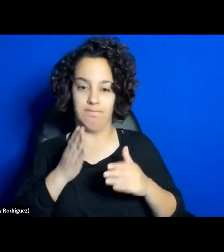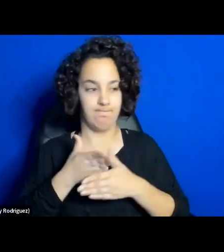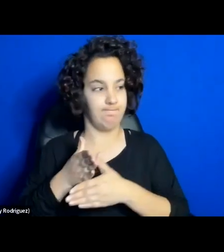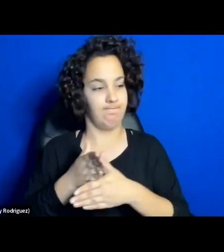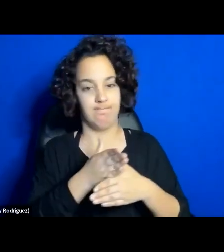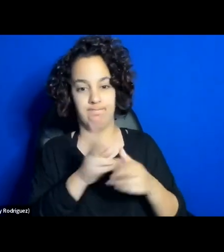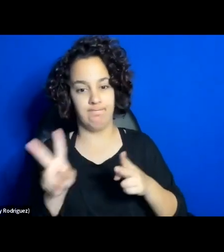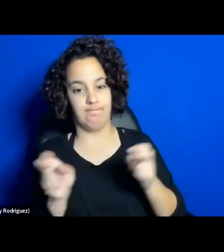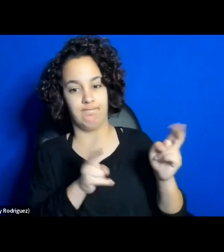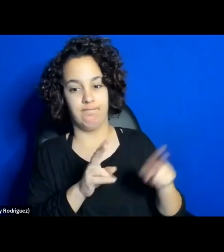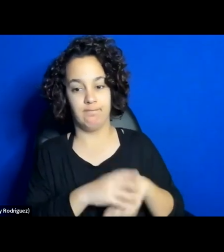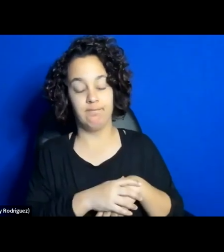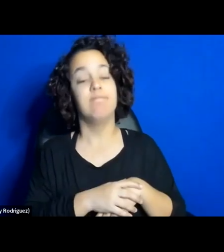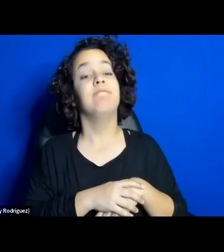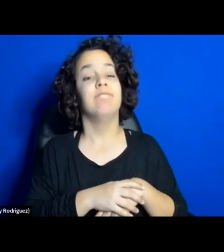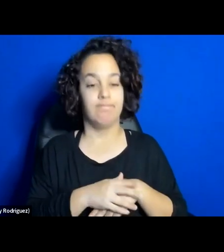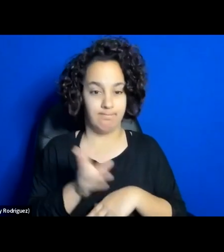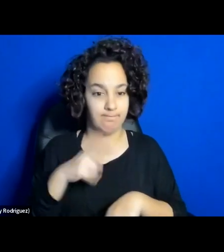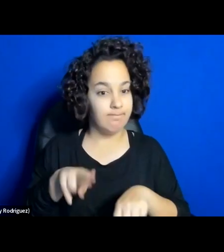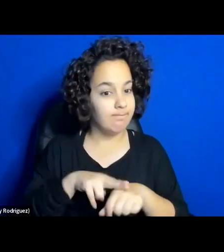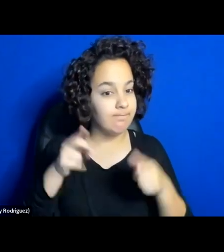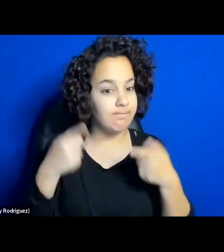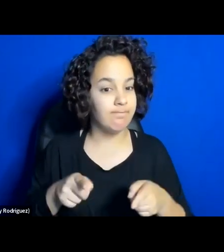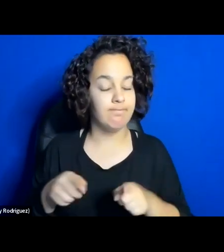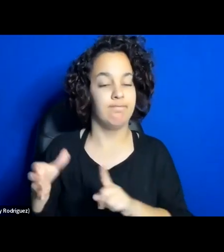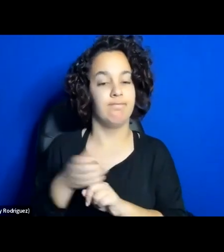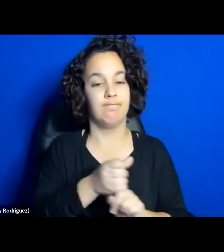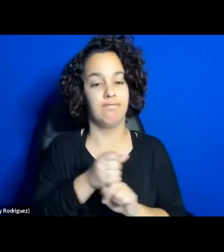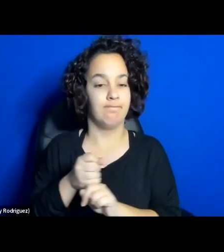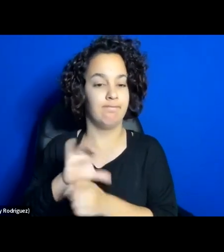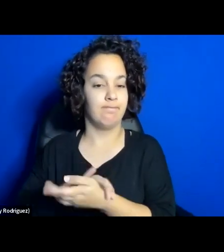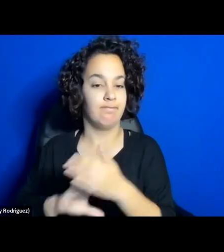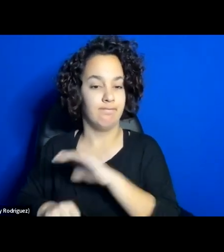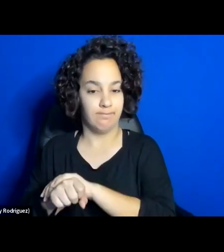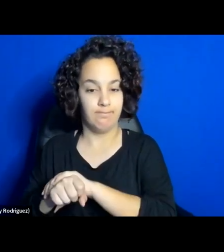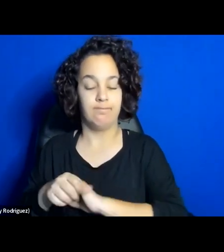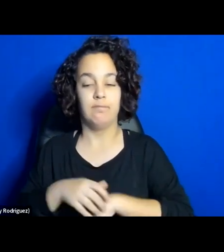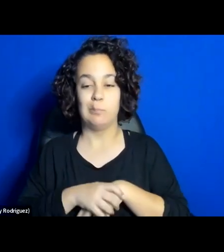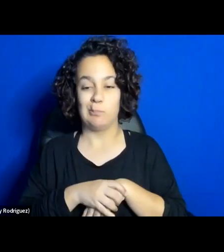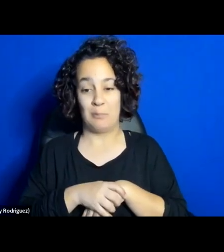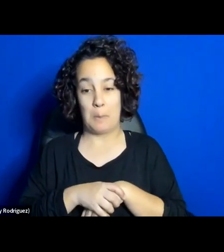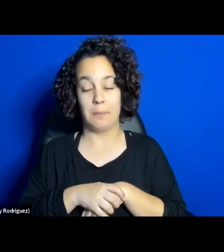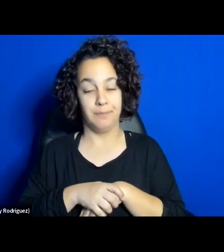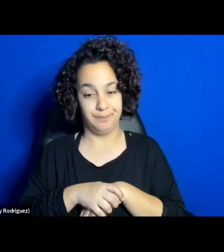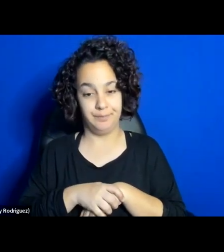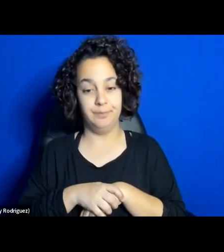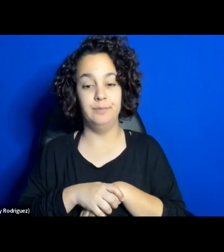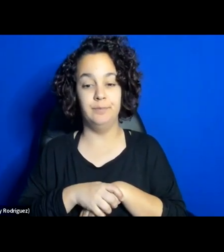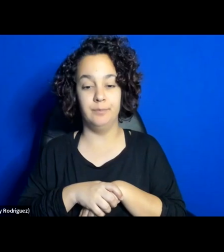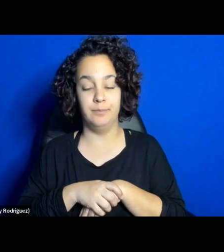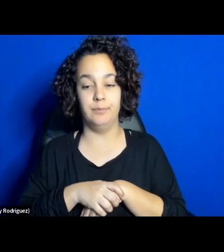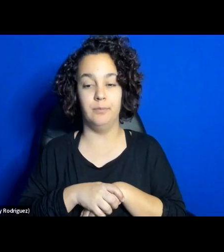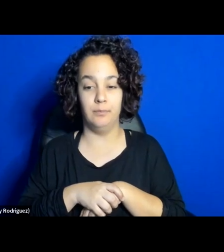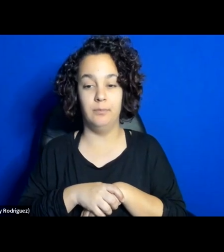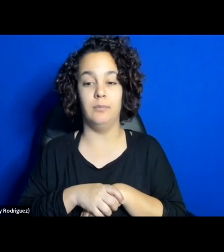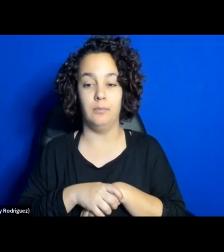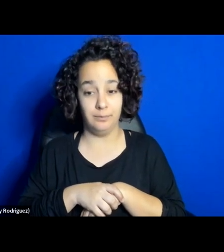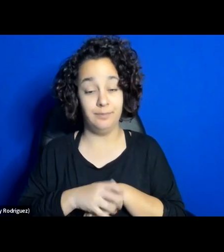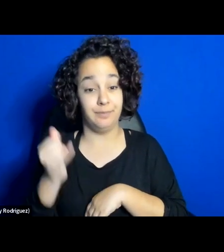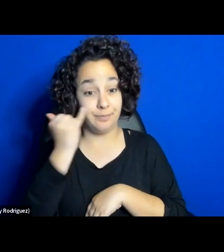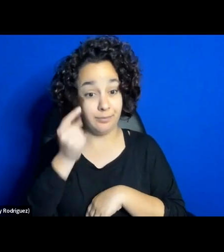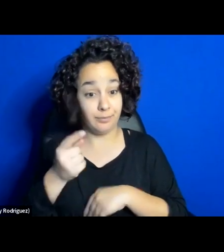led to their temporary arrest. Examples of plays and performances that make structures of power and control visible